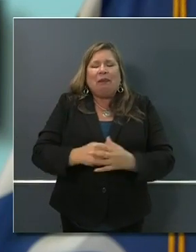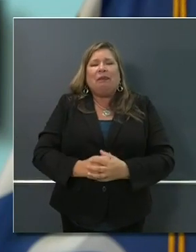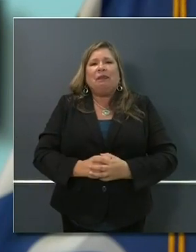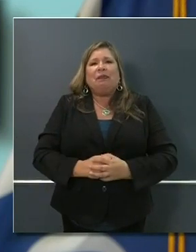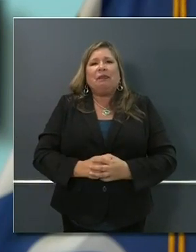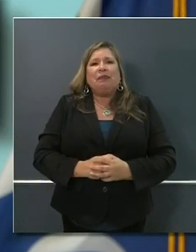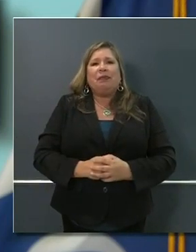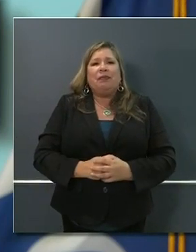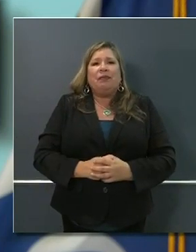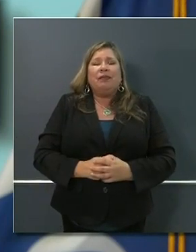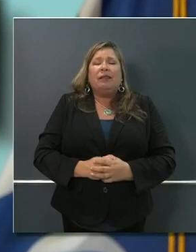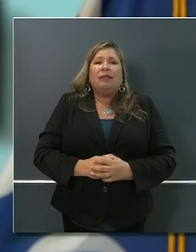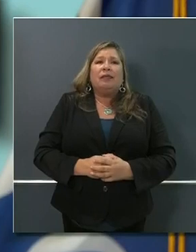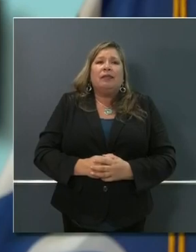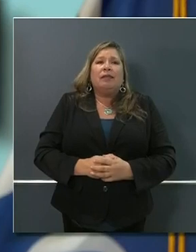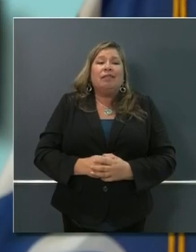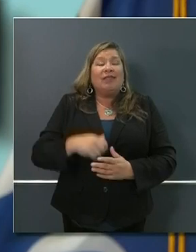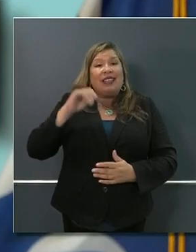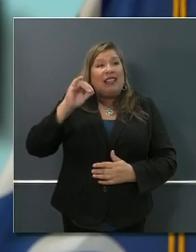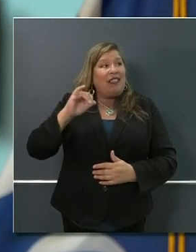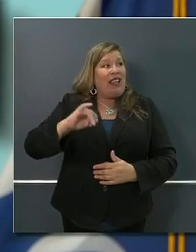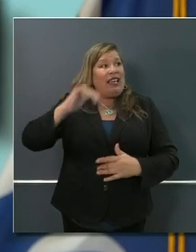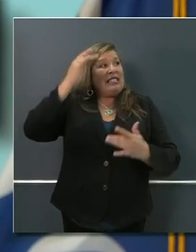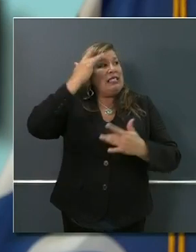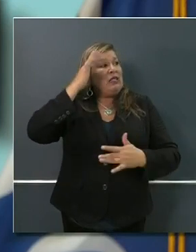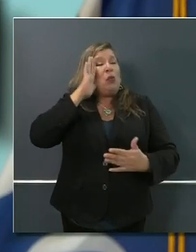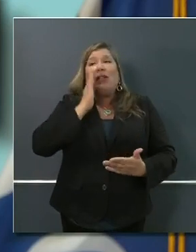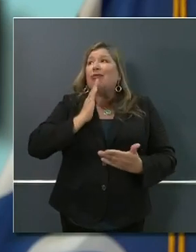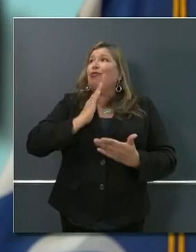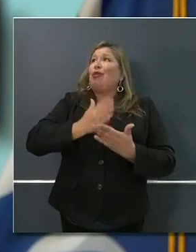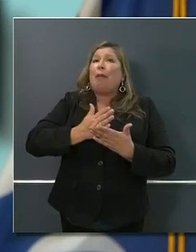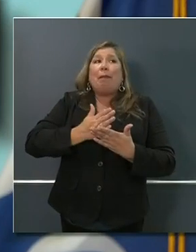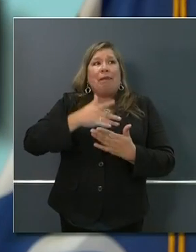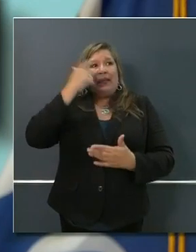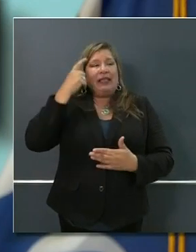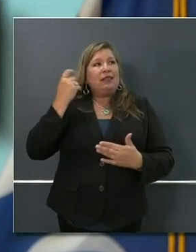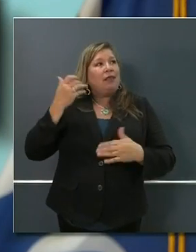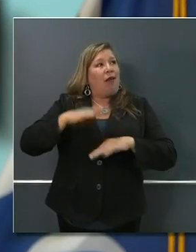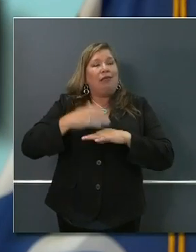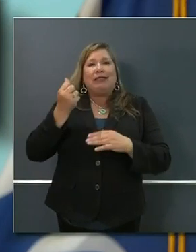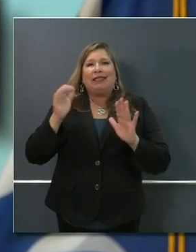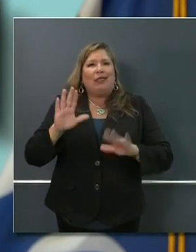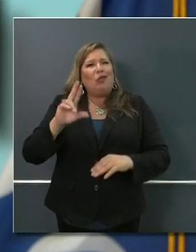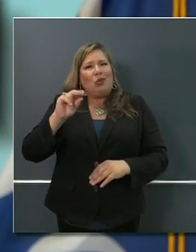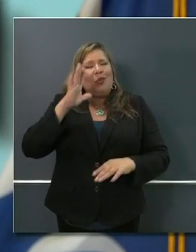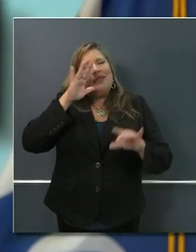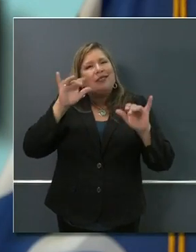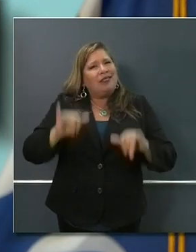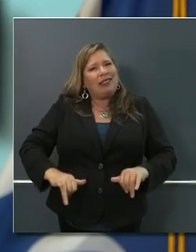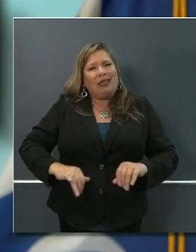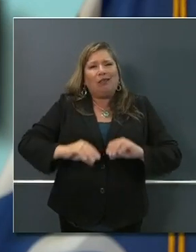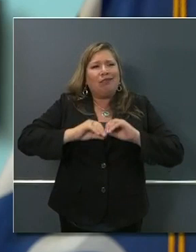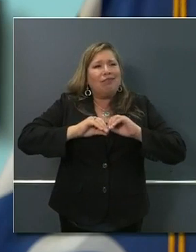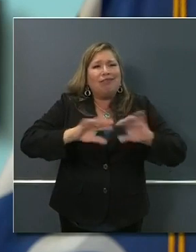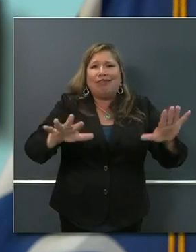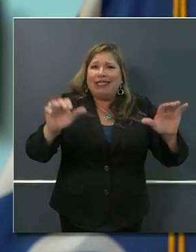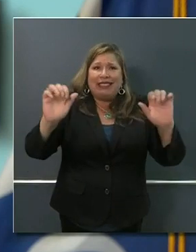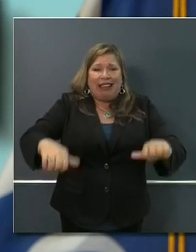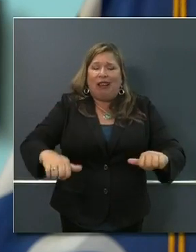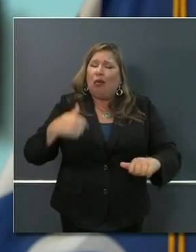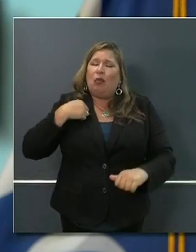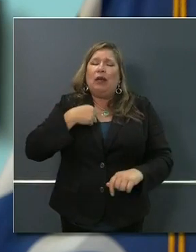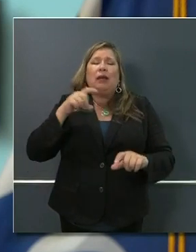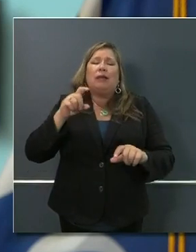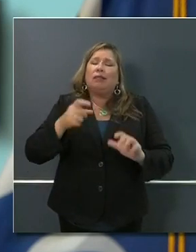doesn't take weekends off, that the virulence is still as acute as it's been, that we have to be cautious. Obviously,